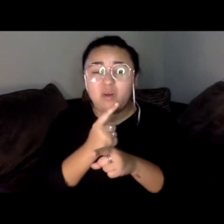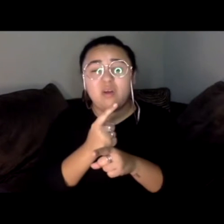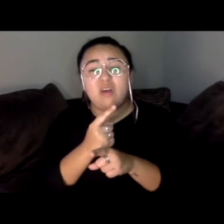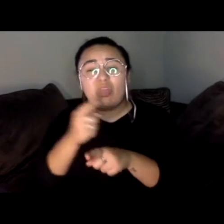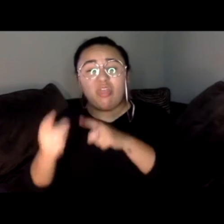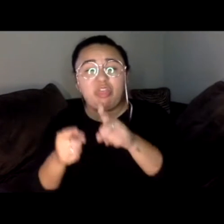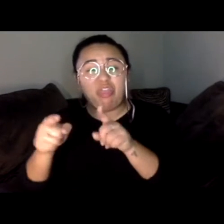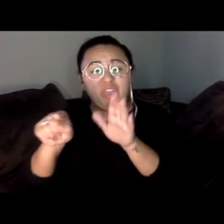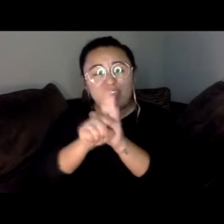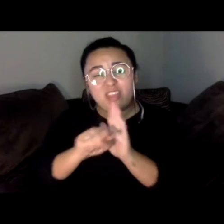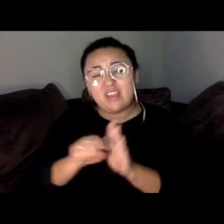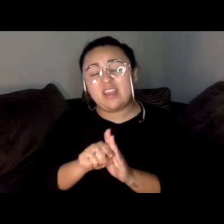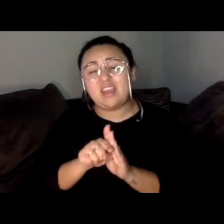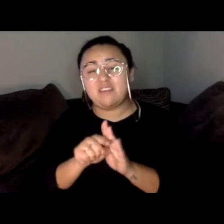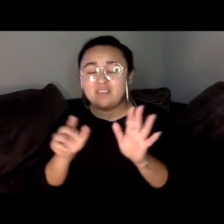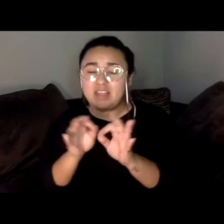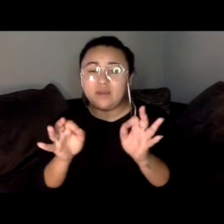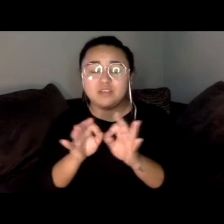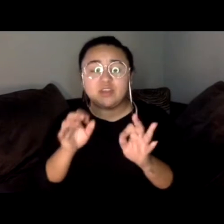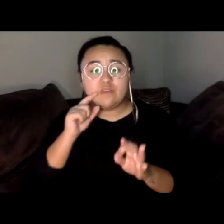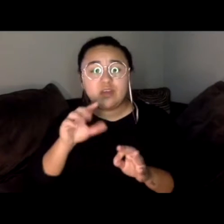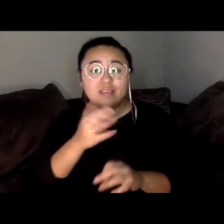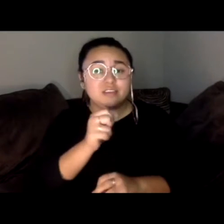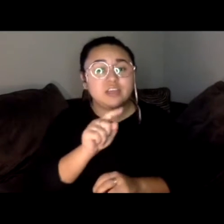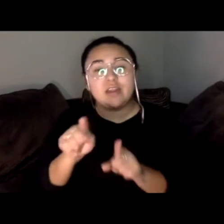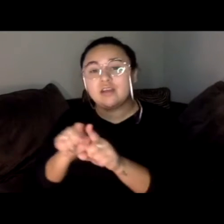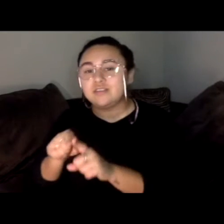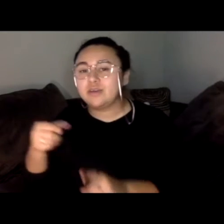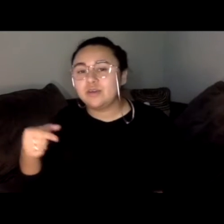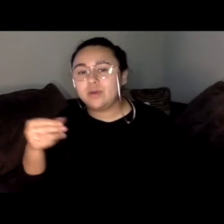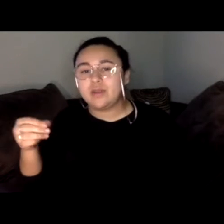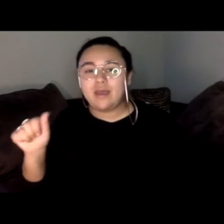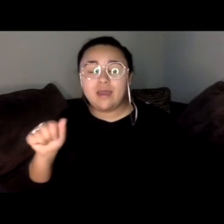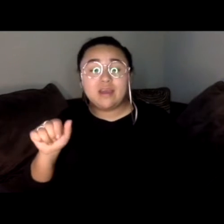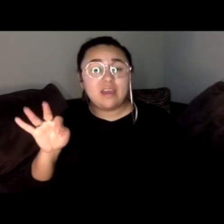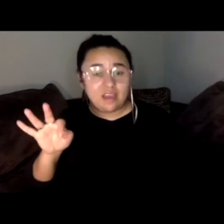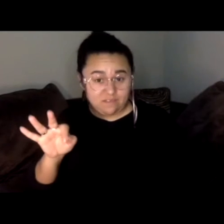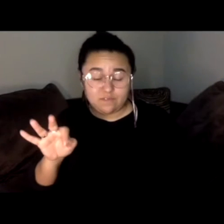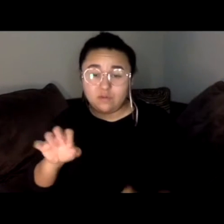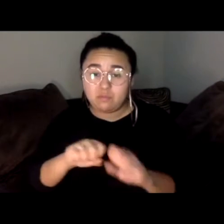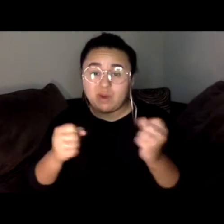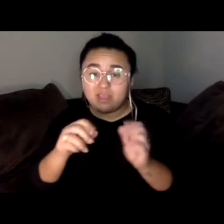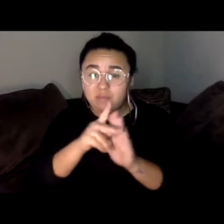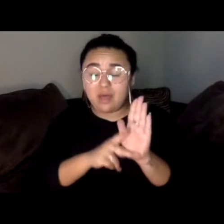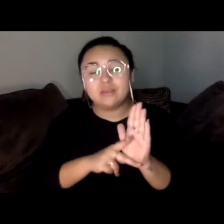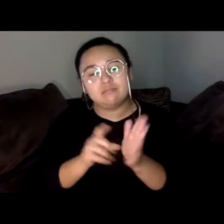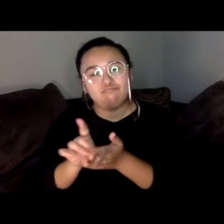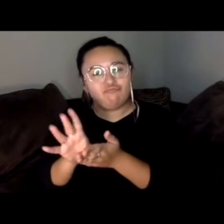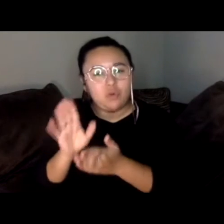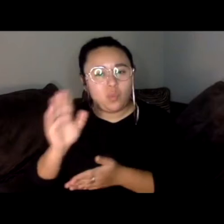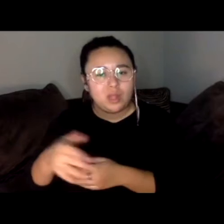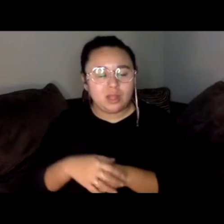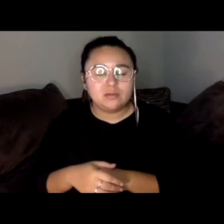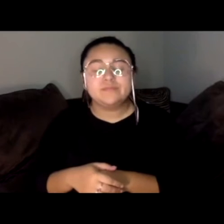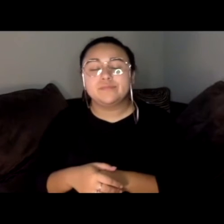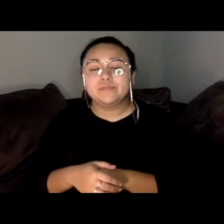in the chat or in the Q&A forum. So we will remove anyone who violates this policy. So let's get into it. Again, like you're